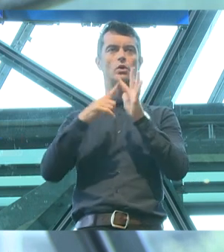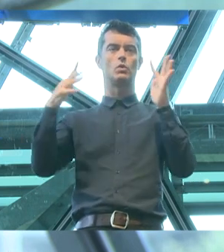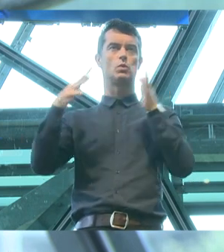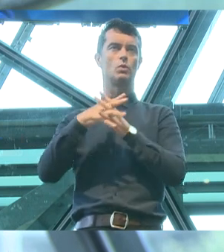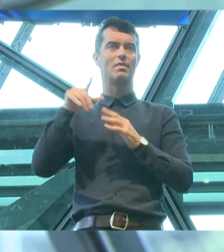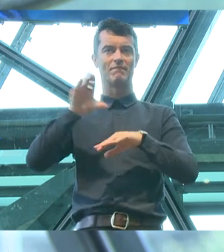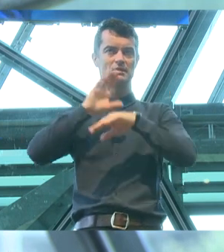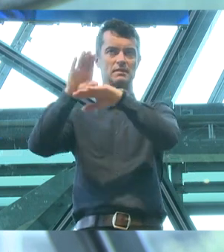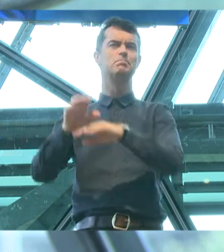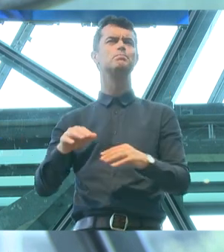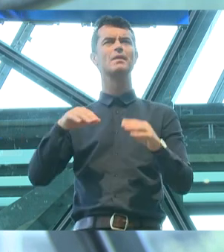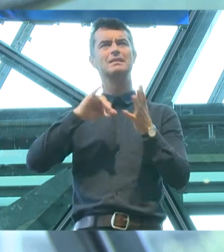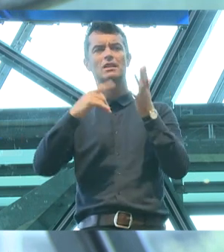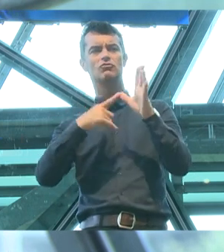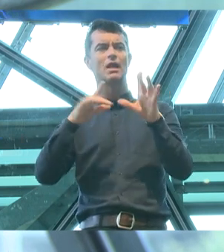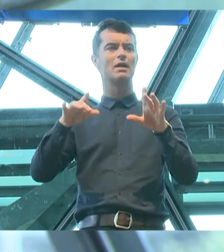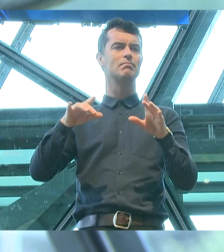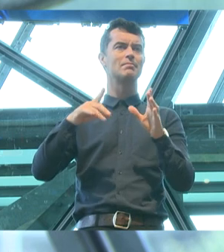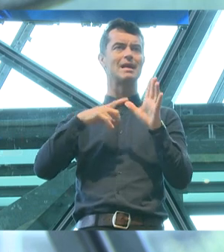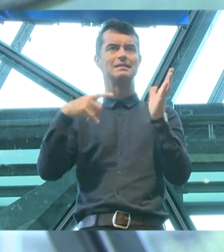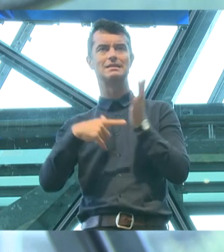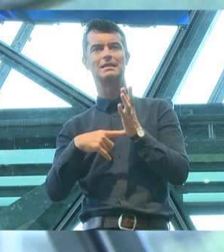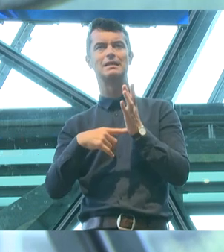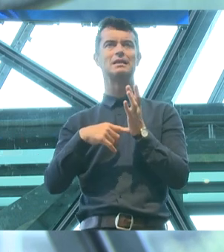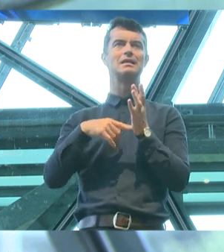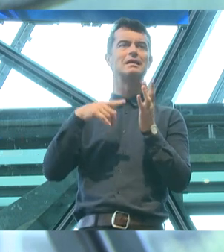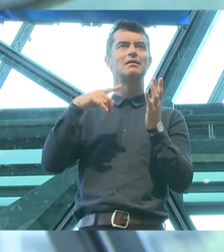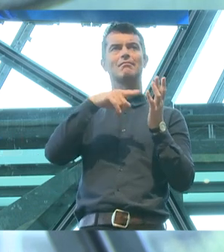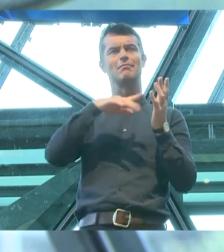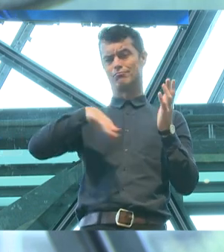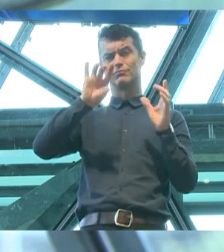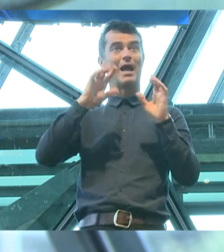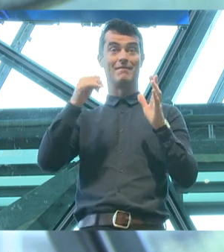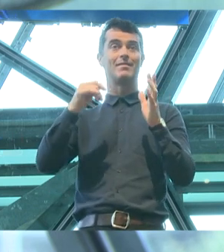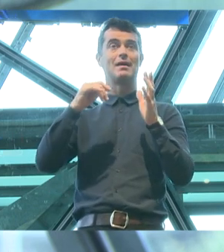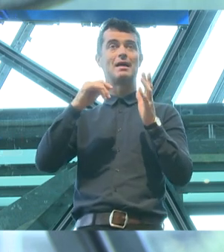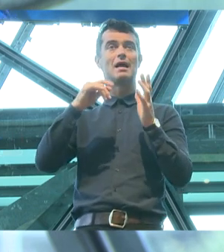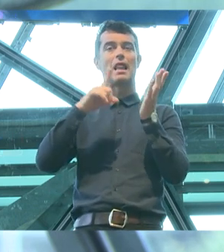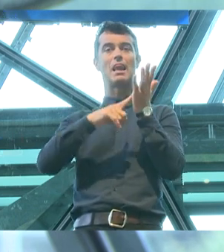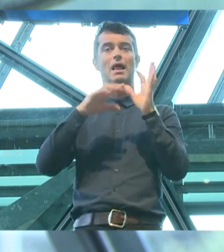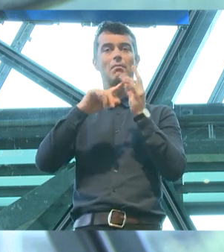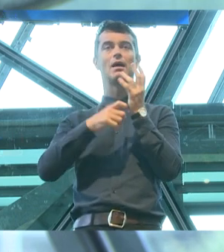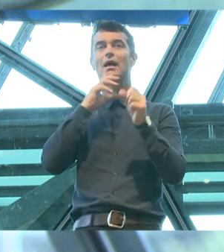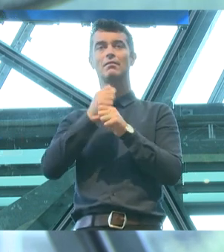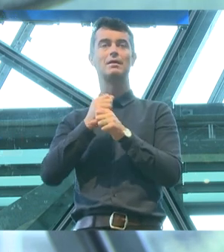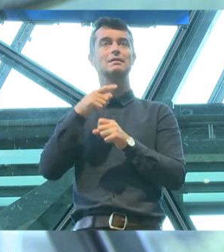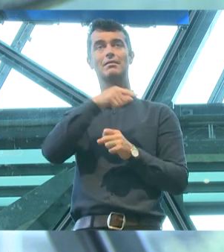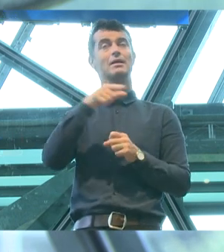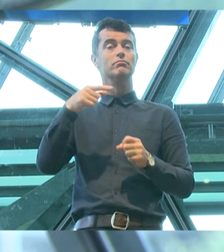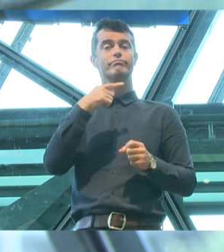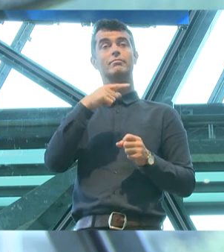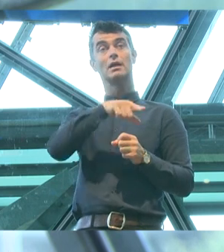Western Australia, South Australia, the ACT and Victoria all still had Labor governments, the Chief Ministers or Premiers committed to